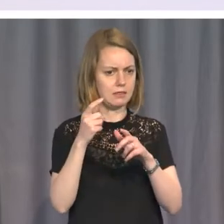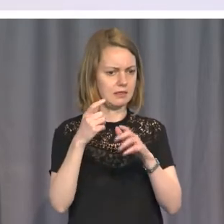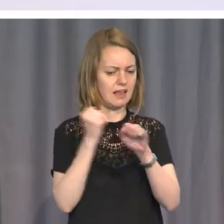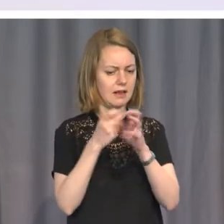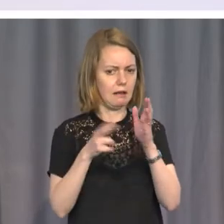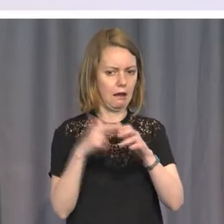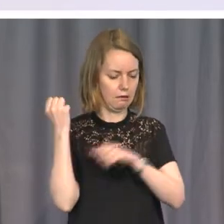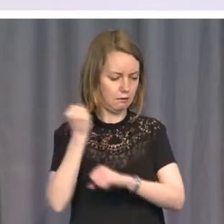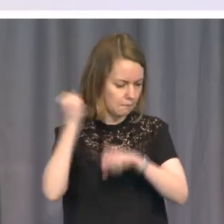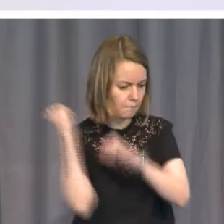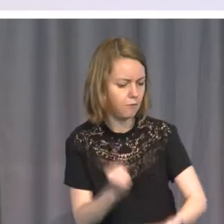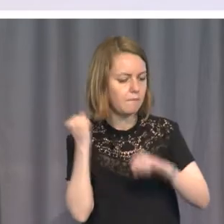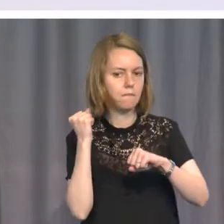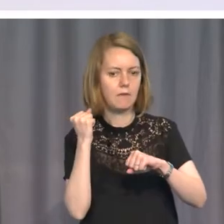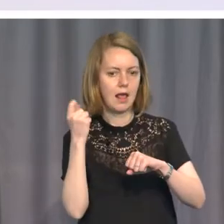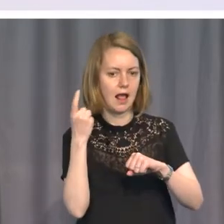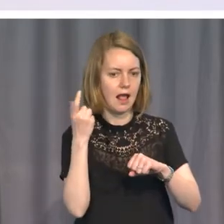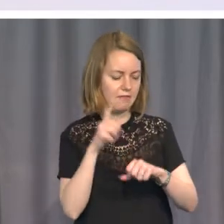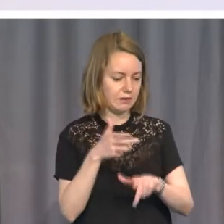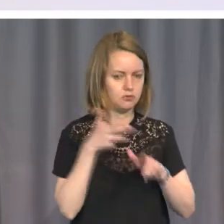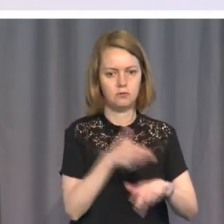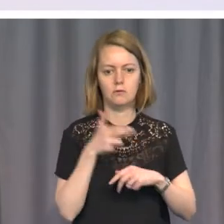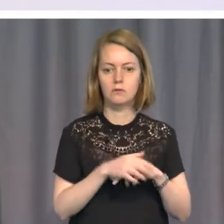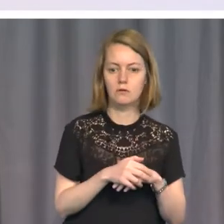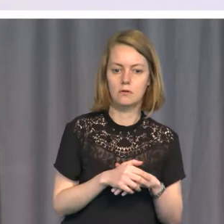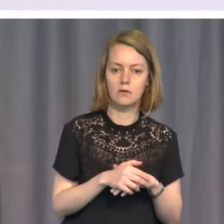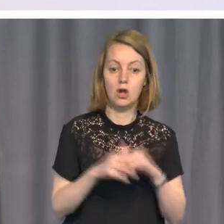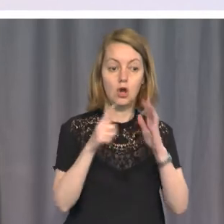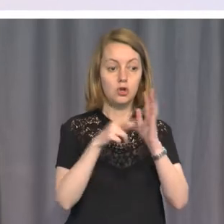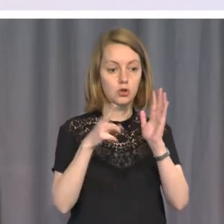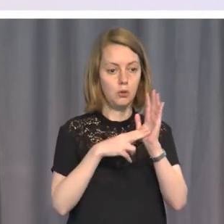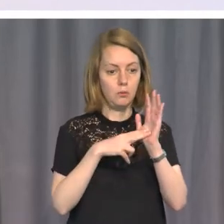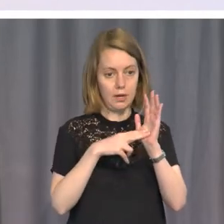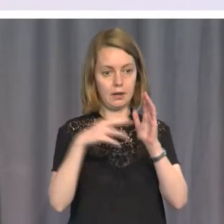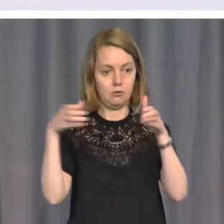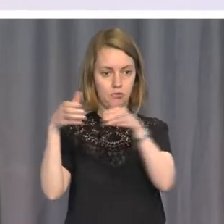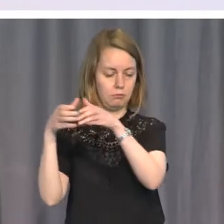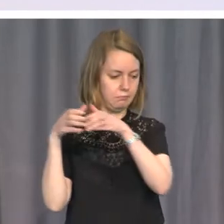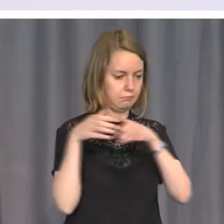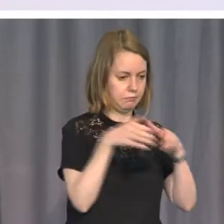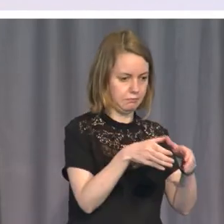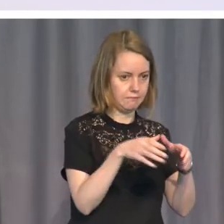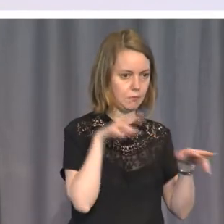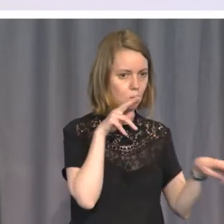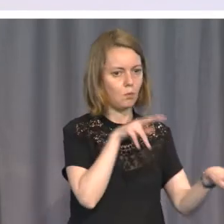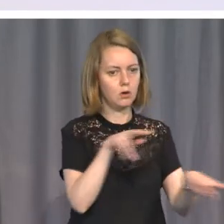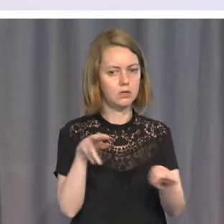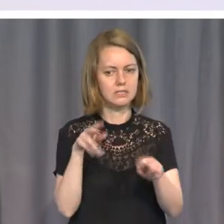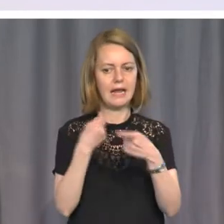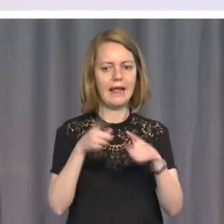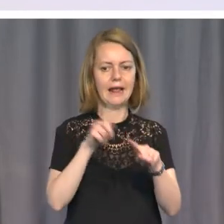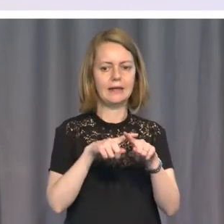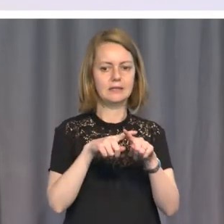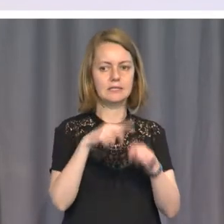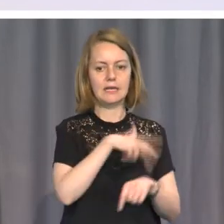crouched in handcuffs. The UN sent a panel of experts, headed by the former Indonesian Attorney